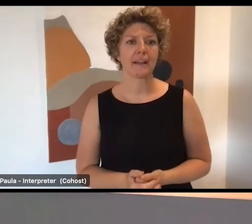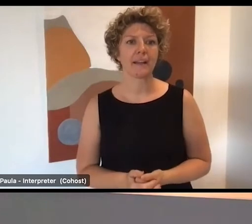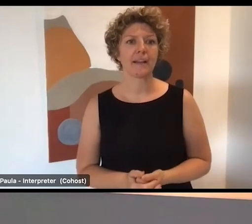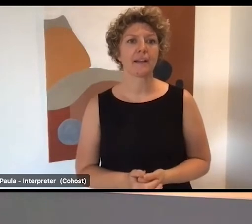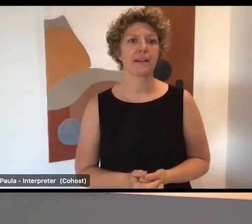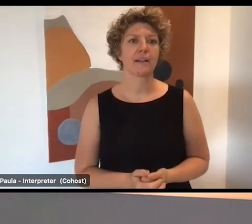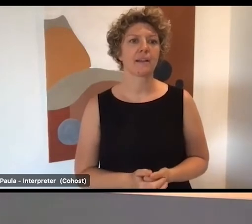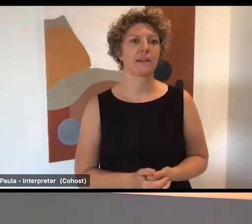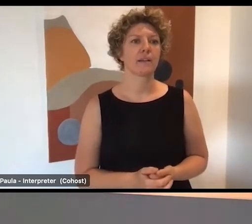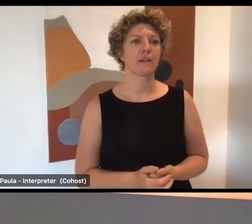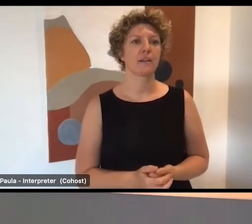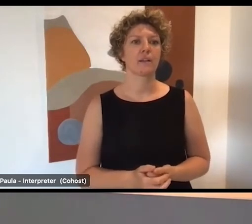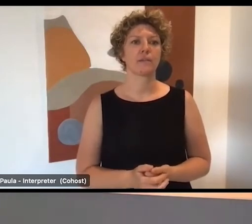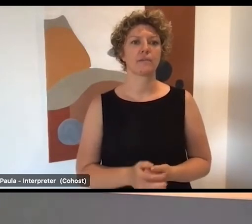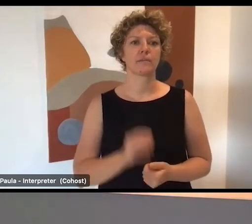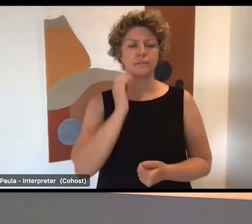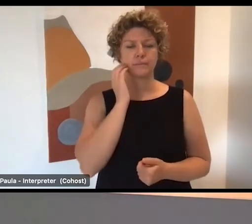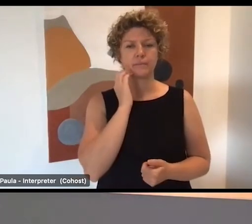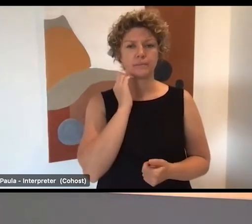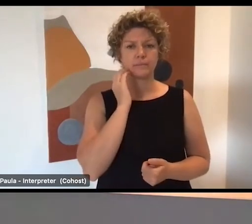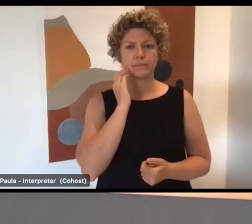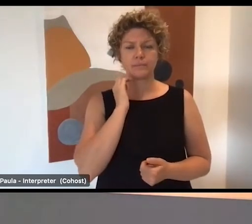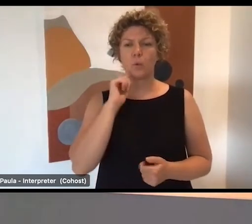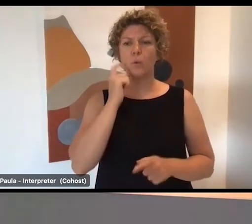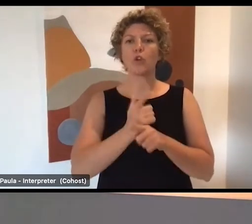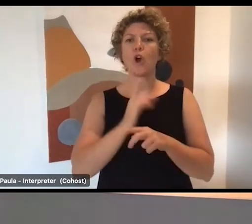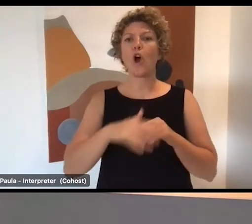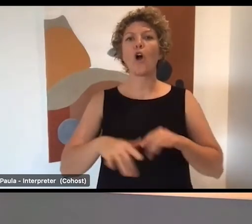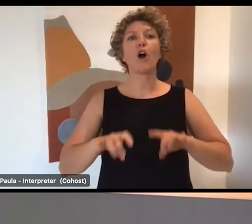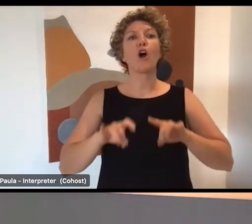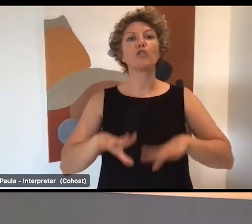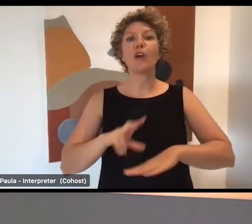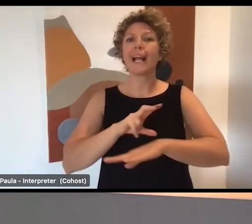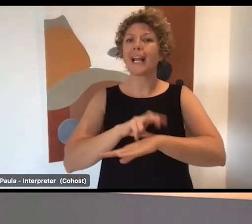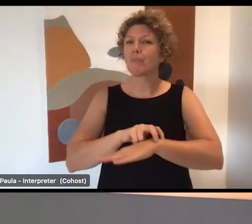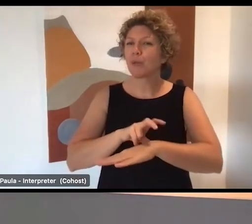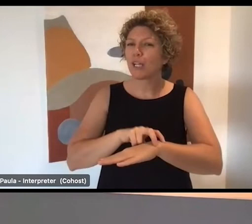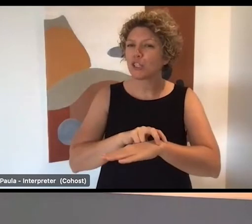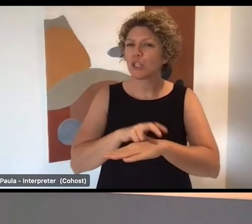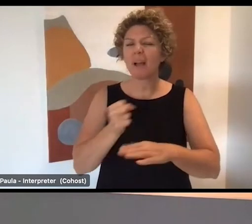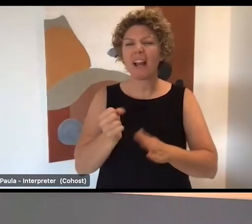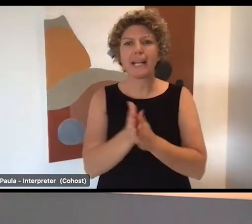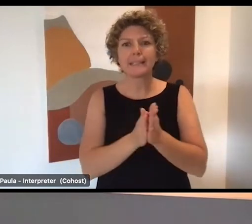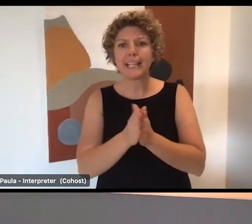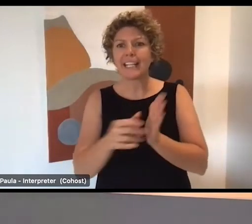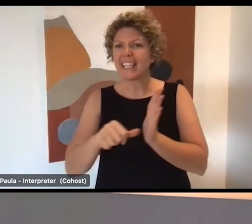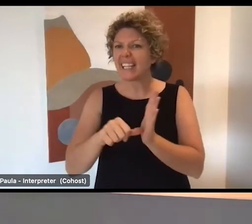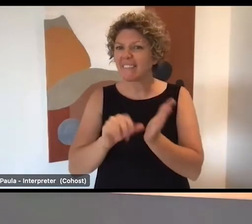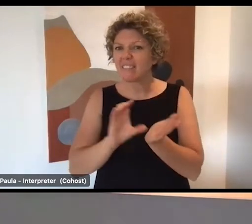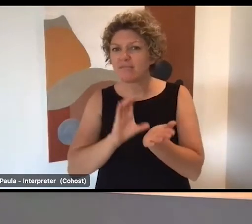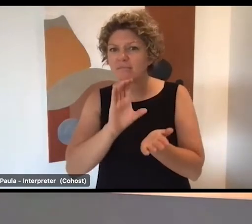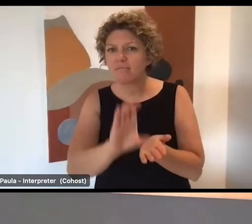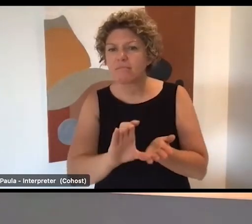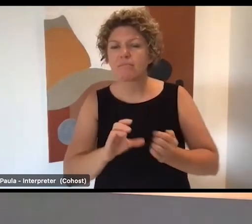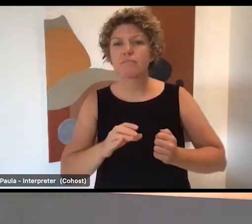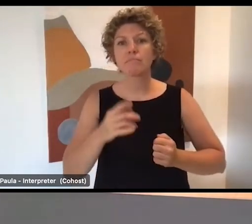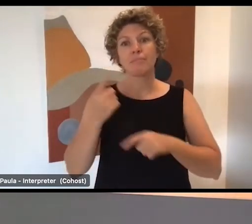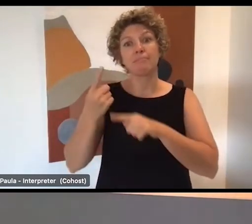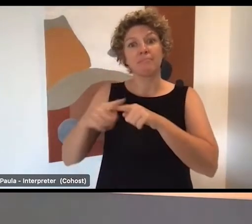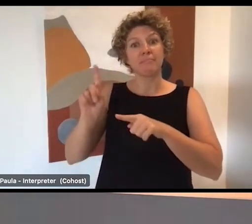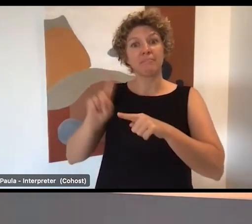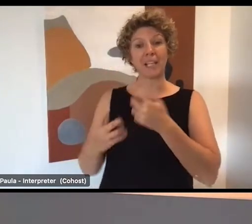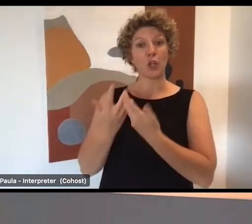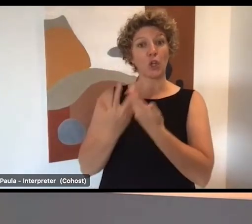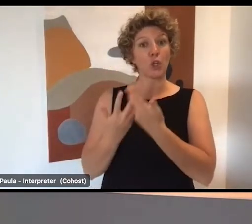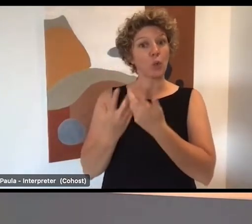webinar, we'll be talking about Australian apprenticeships and incentives. We'll be having some vet alumni attend from the health